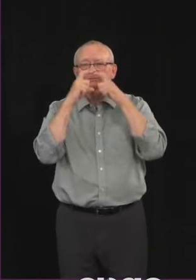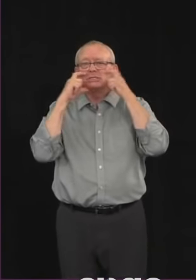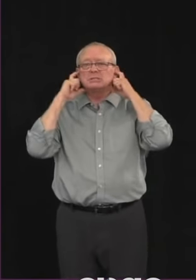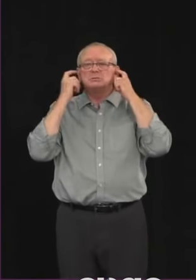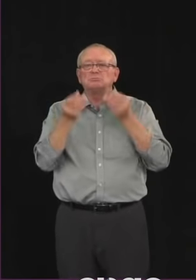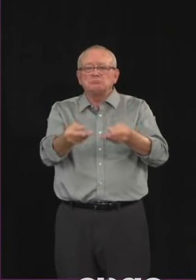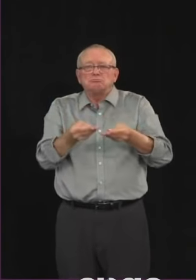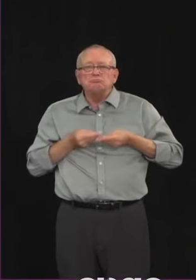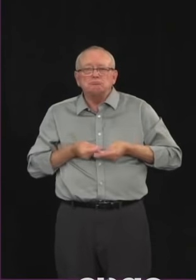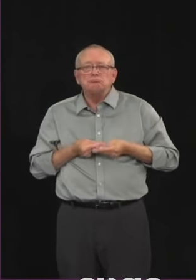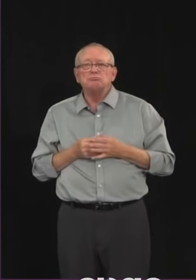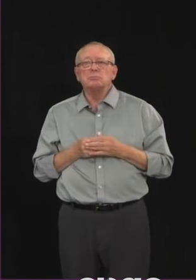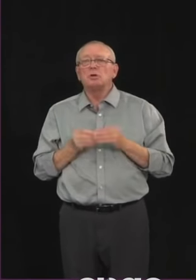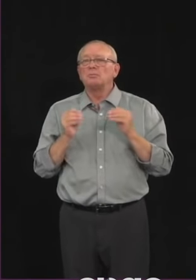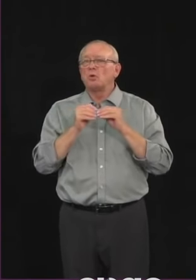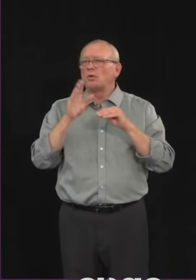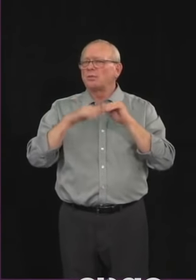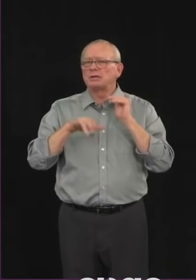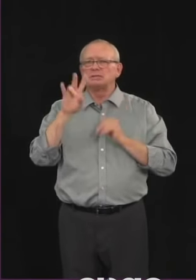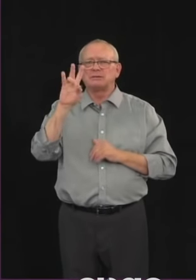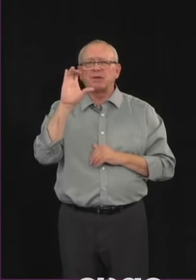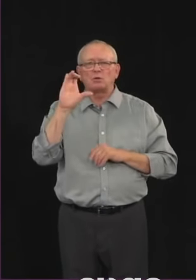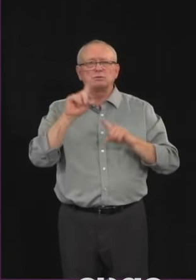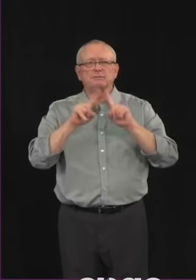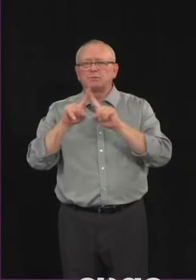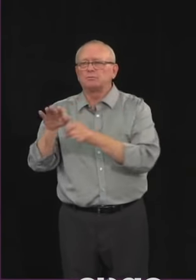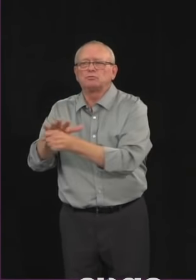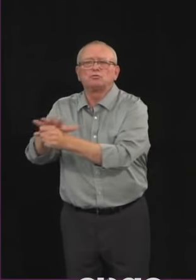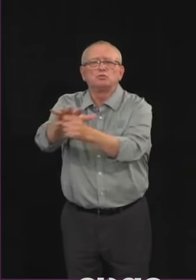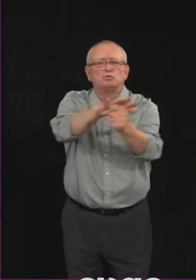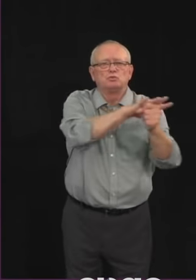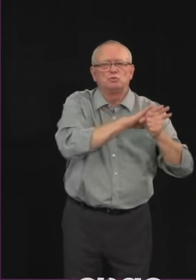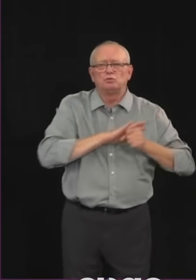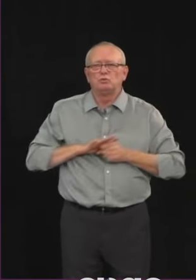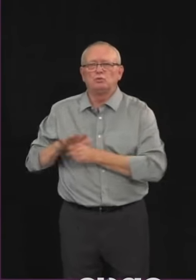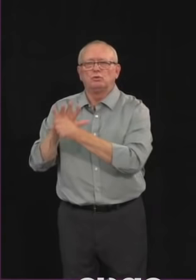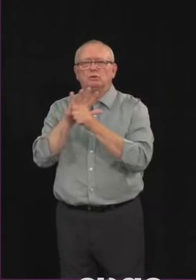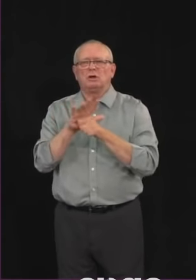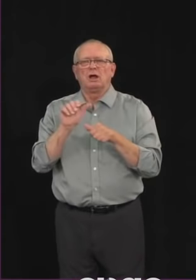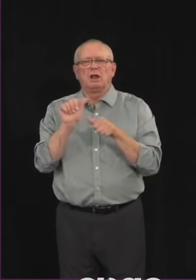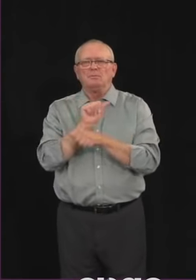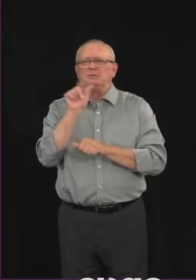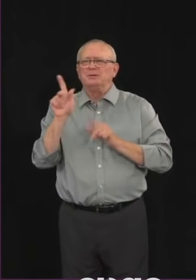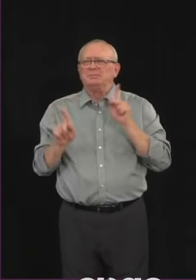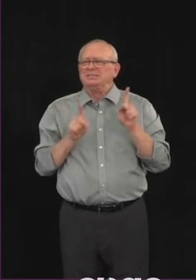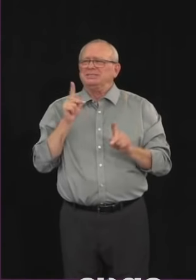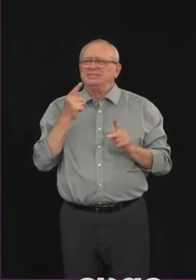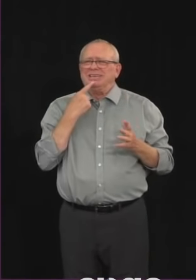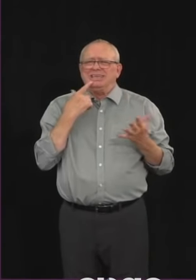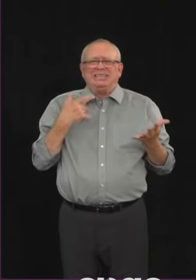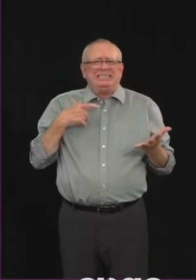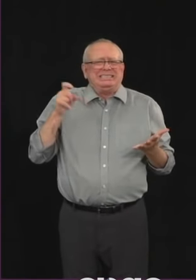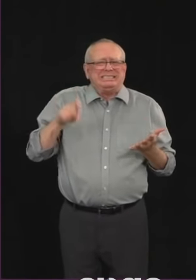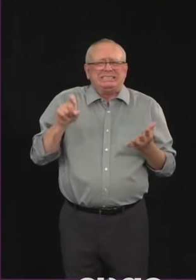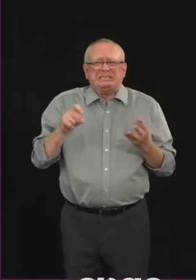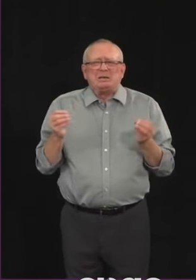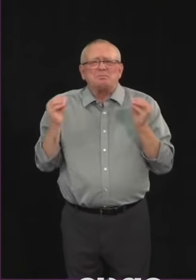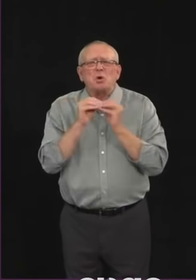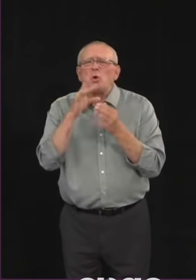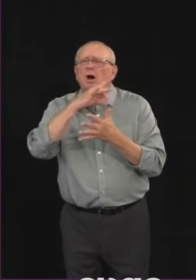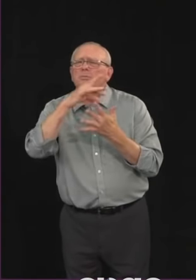Albertans asked for in June and we listened. After consulting with our restaurant partners we determined that in-store pickup